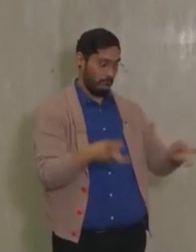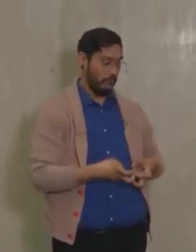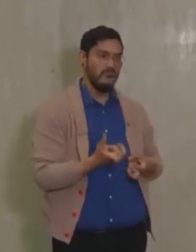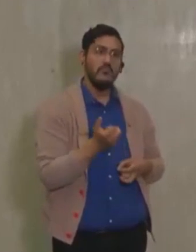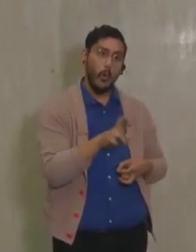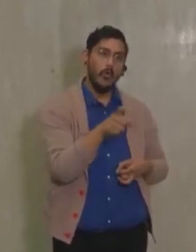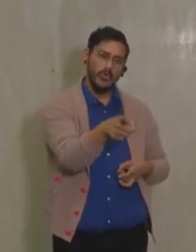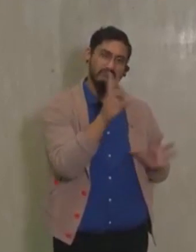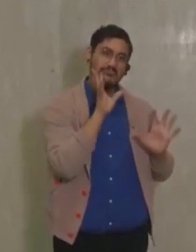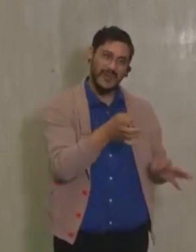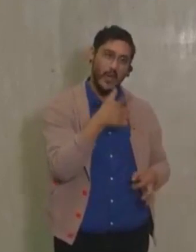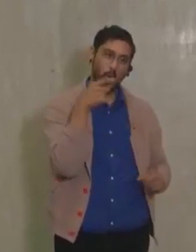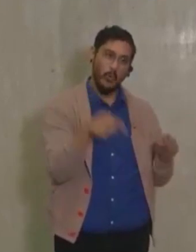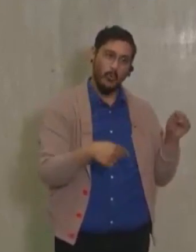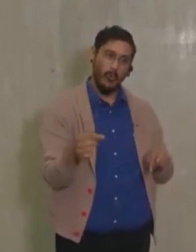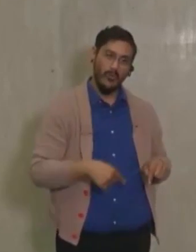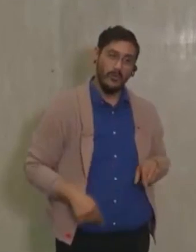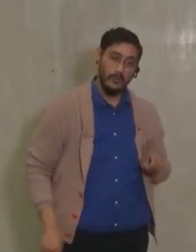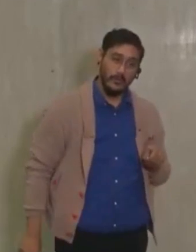studies?